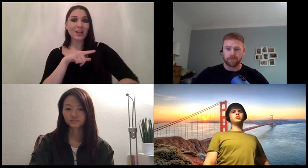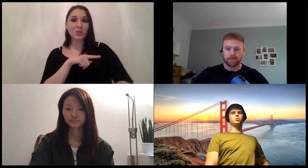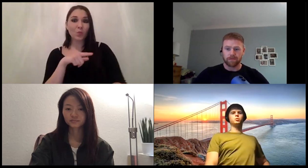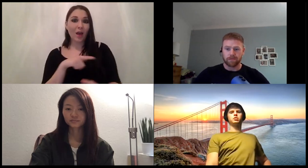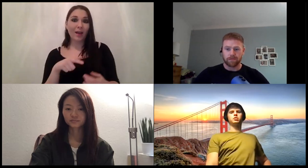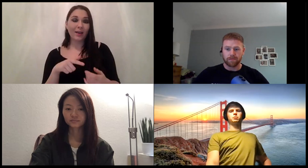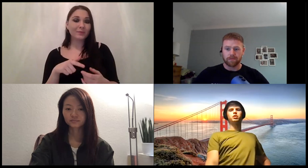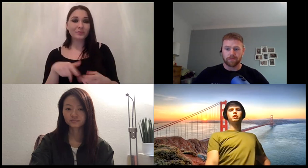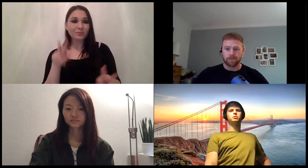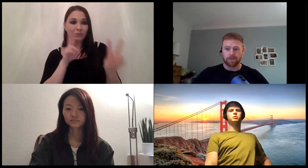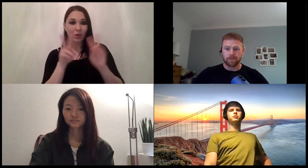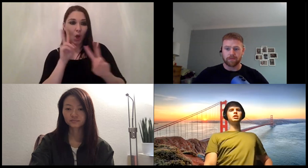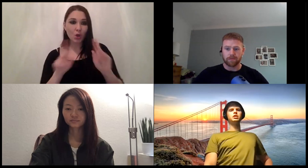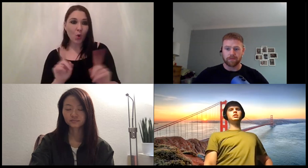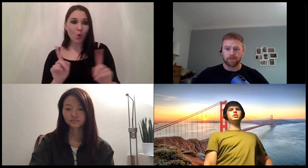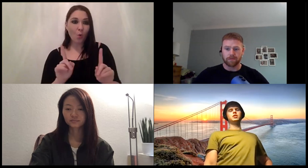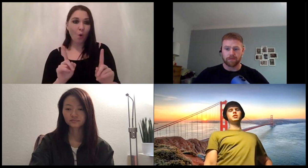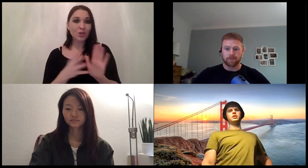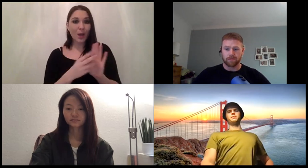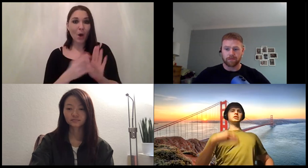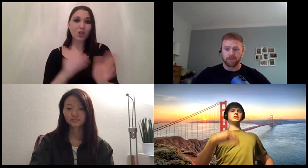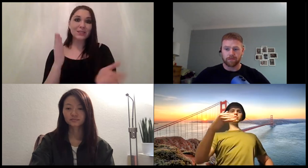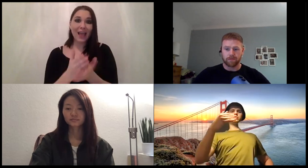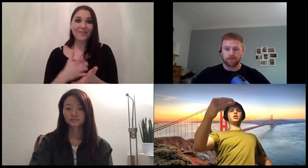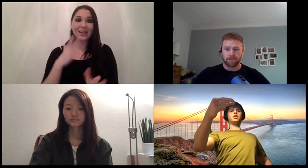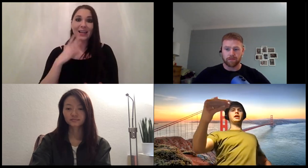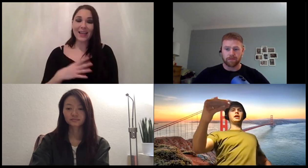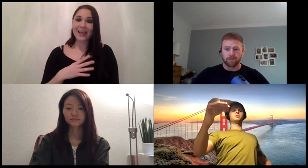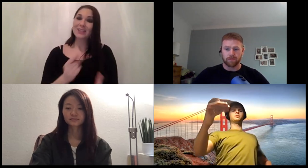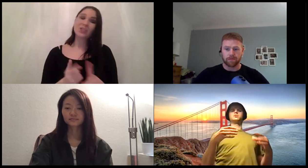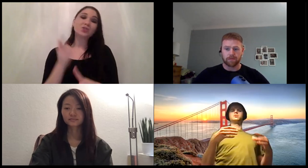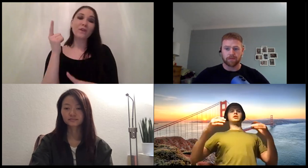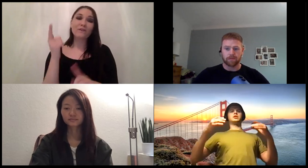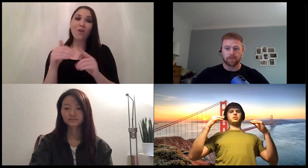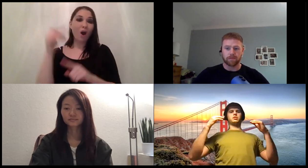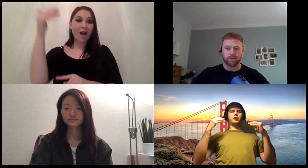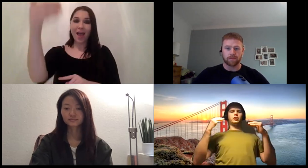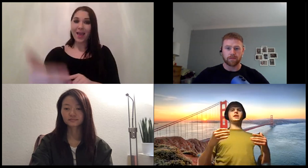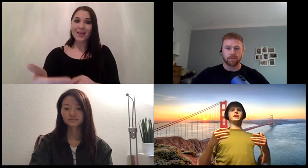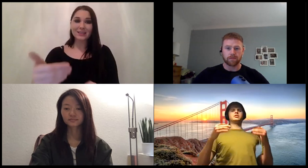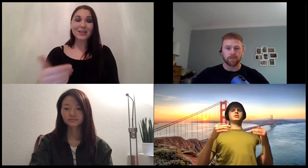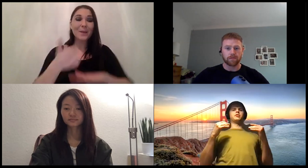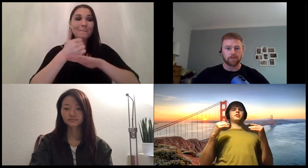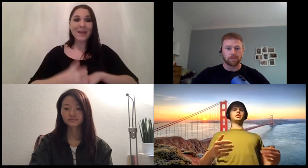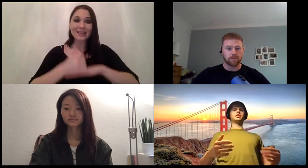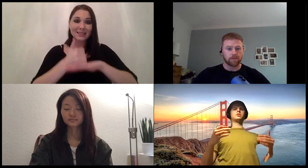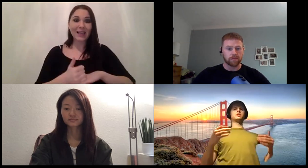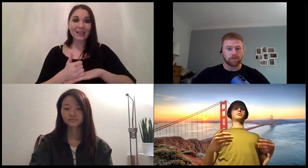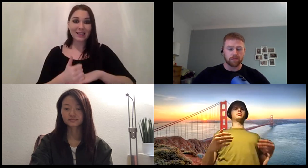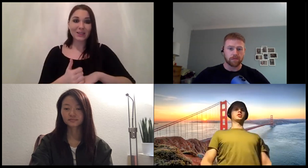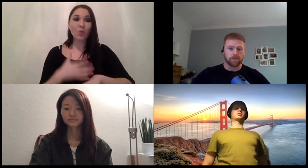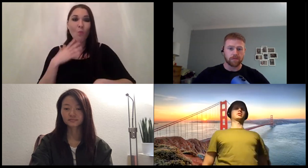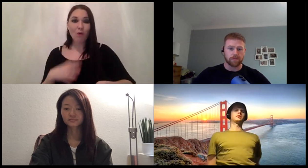what what models we definitely need um because that's too far ahead we just want to get the very basic the very foundation of every